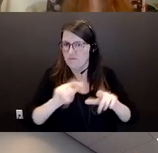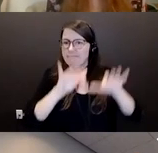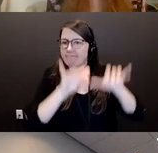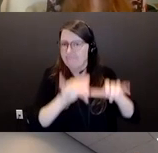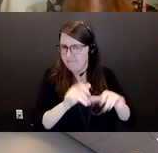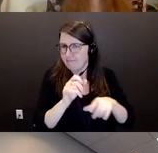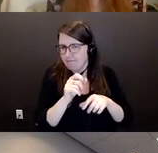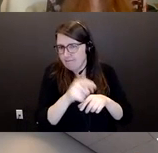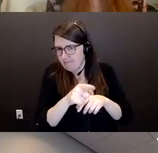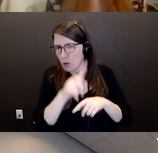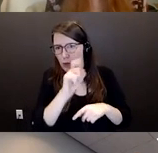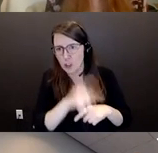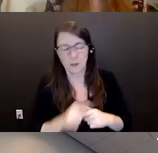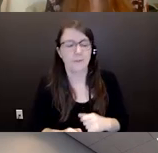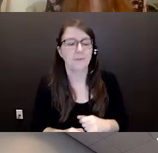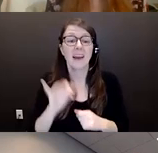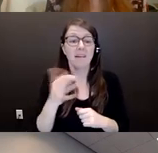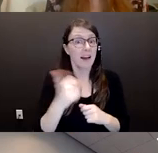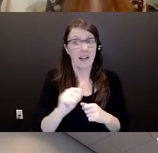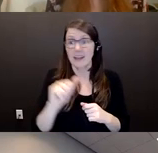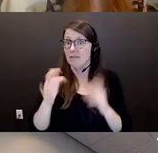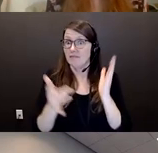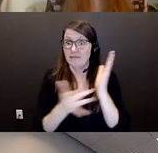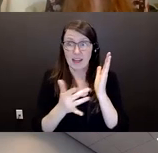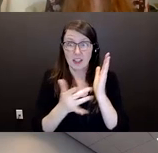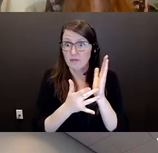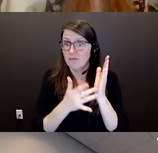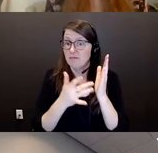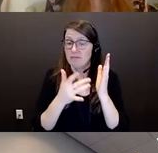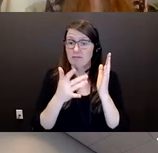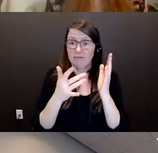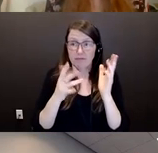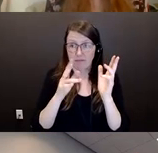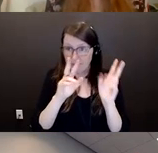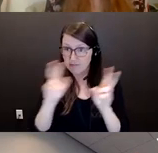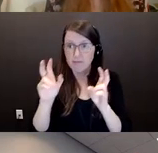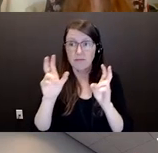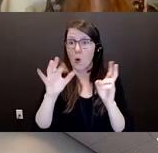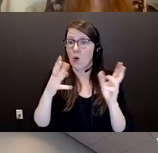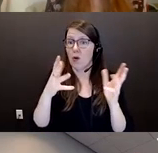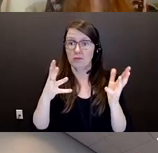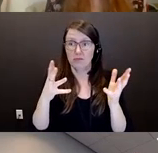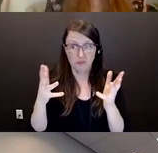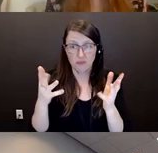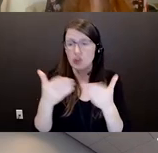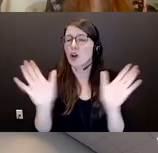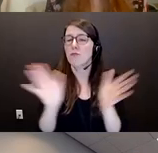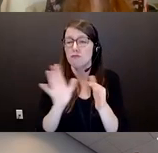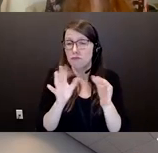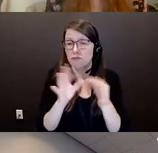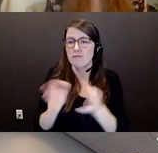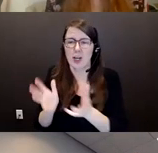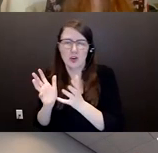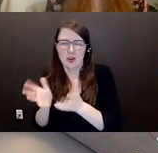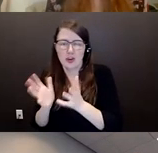just in generality please put that in the chat box. We are recording the presentation so it will be posted on our